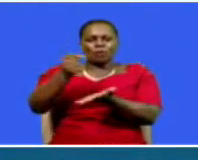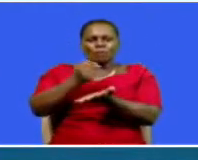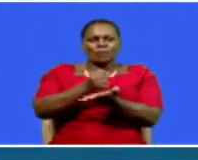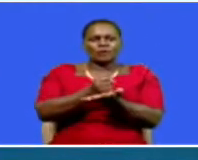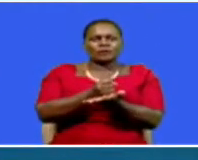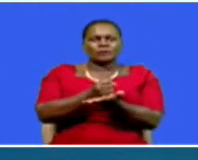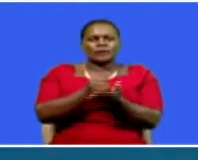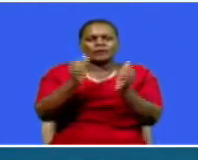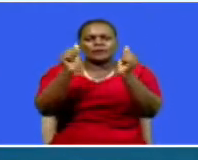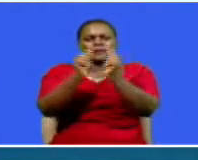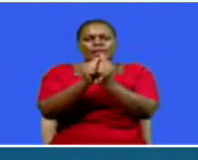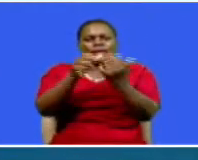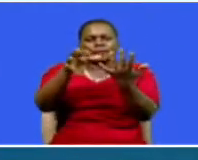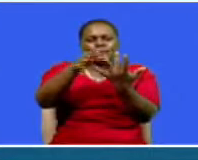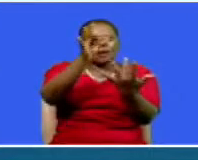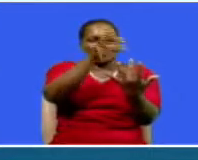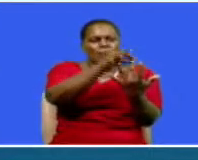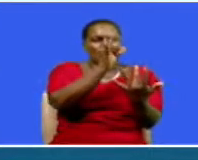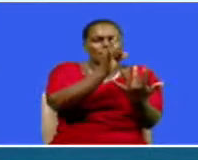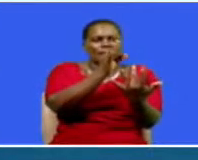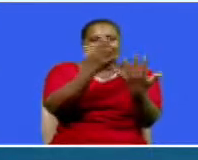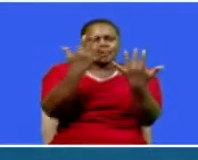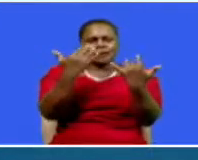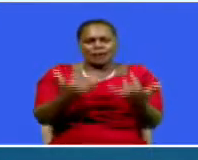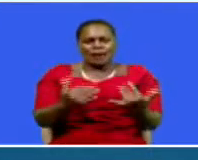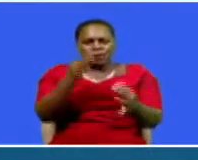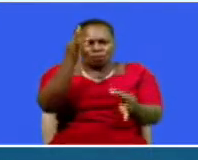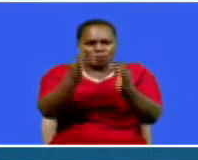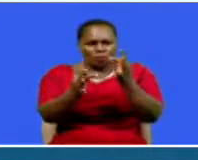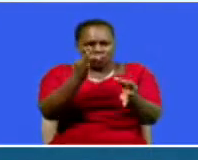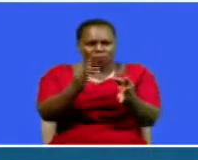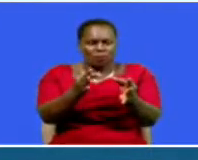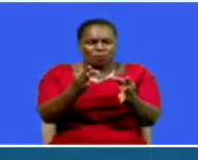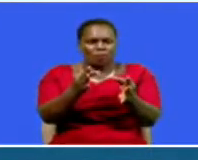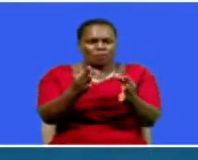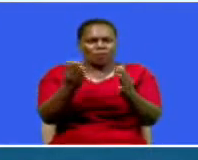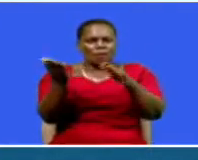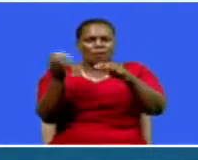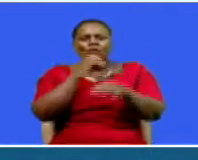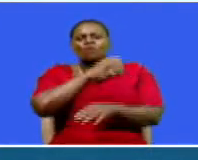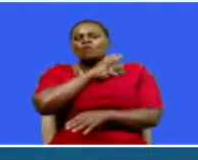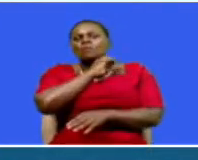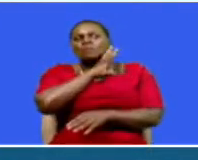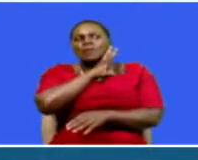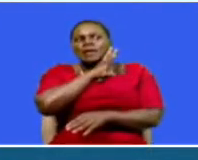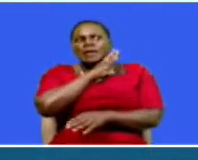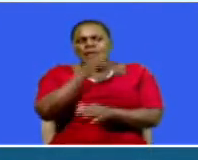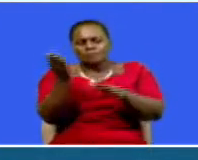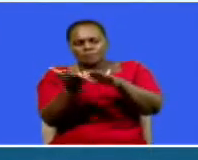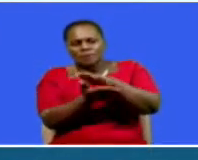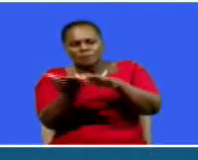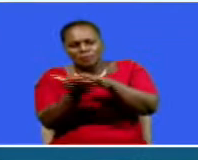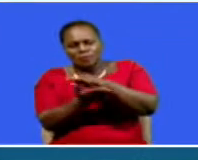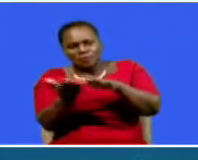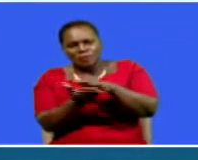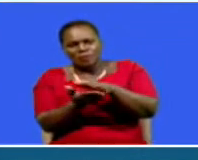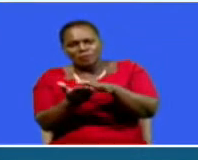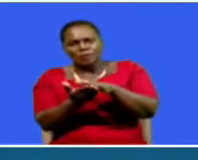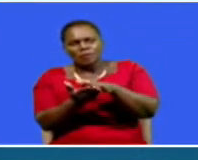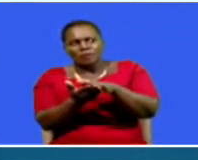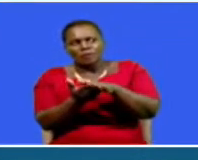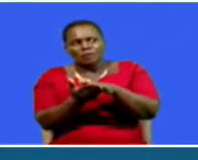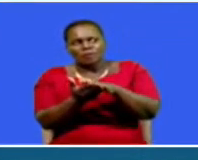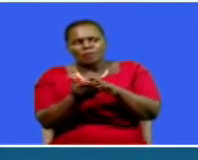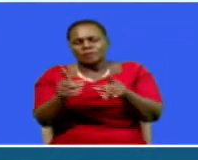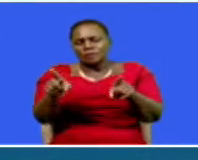of the 10 nominees. Now, Wasilwa ruled on a petition filed by Dr. Magare Gikenyi and